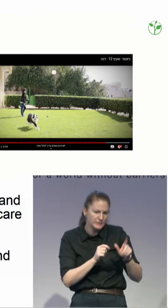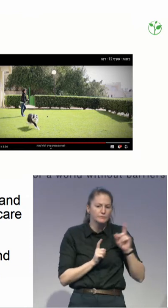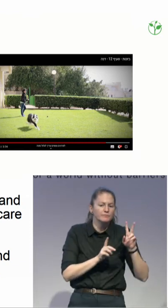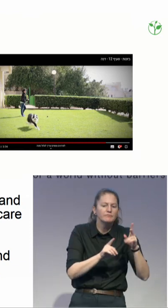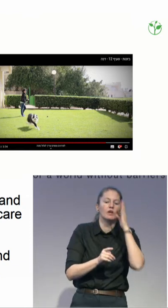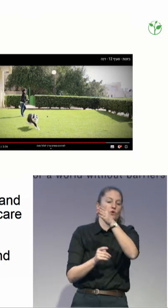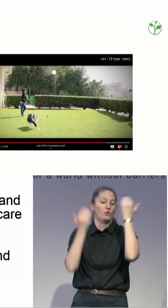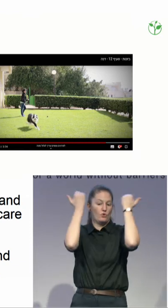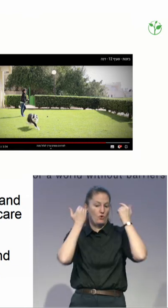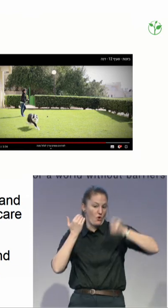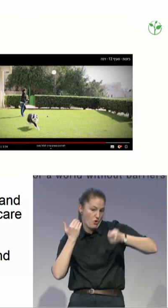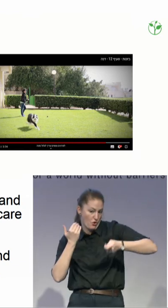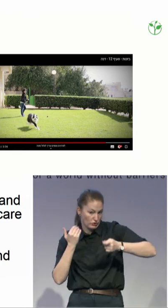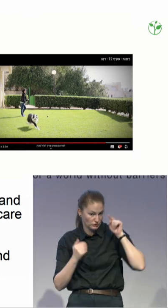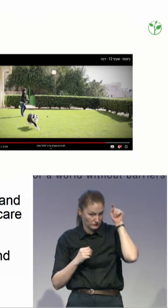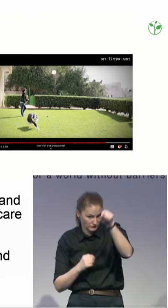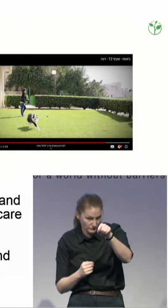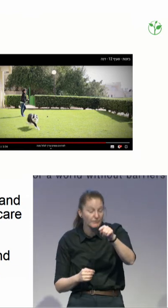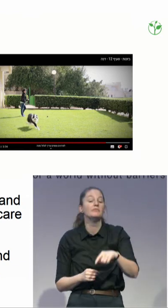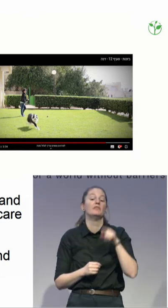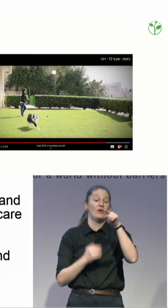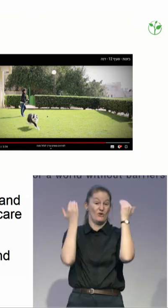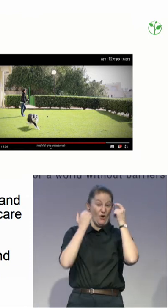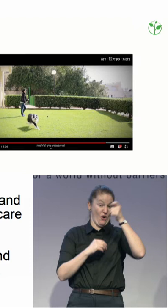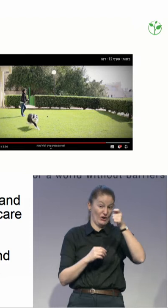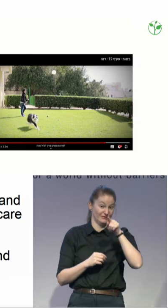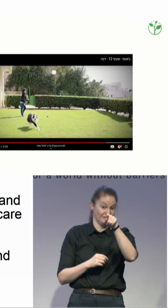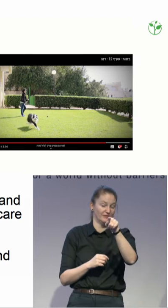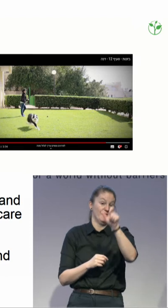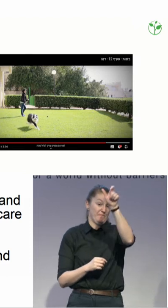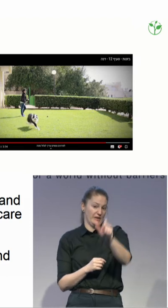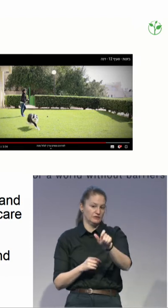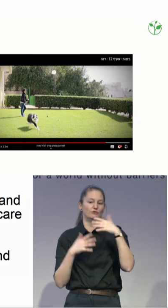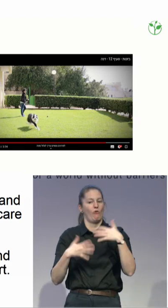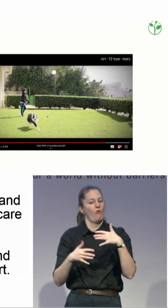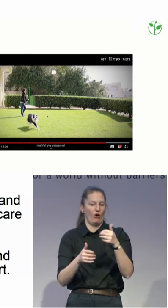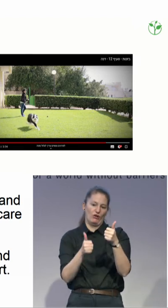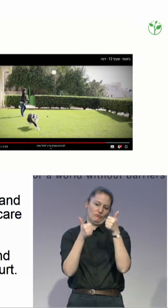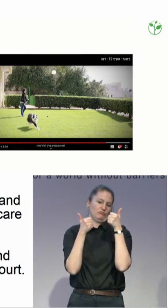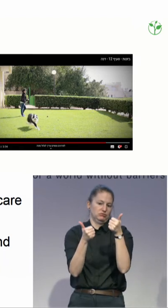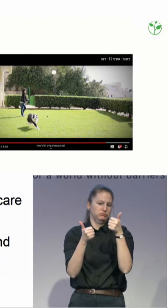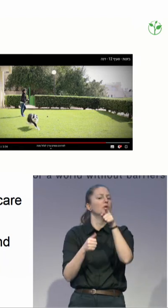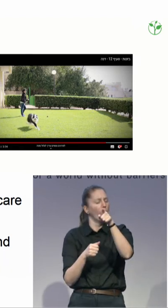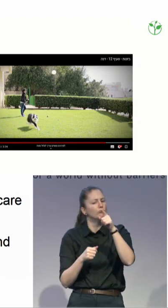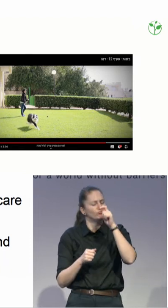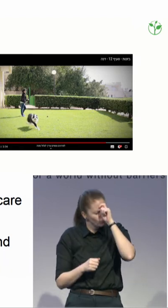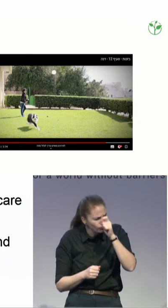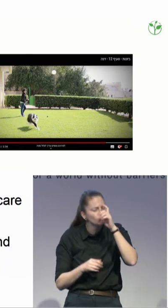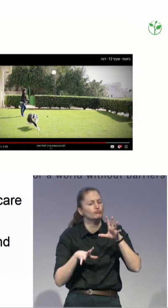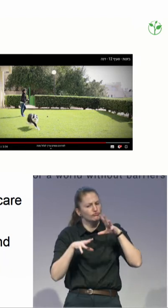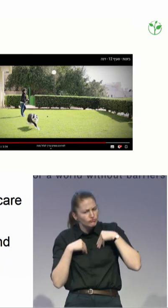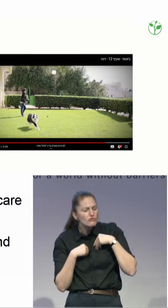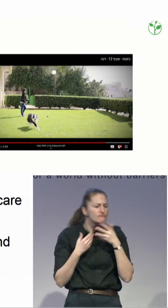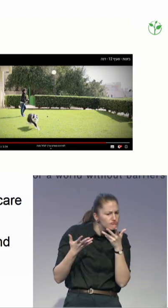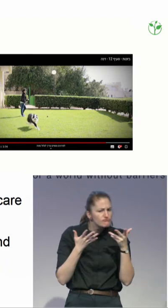happy to go along this adventure. Because we didn't have an Israeli law-supported decision-making. And we came, we said, listen, there's